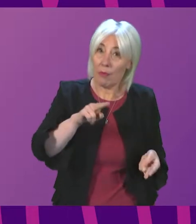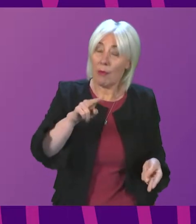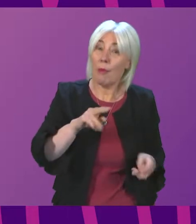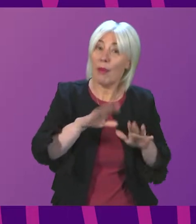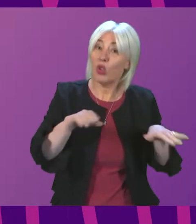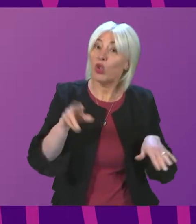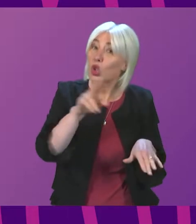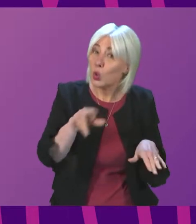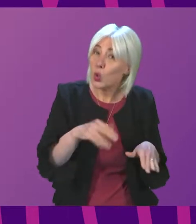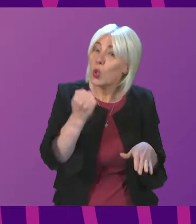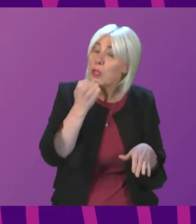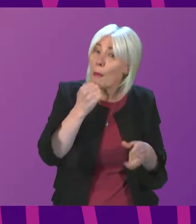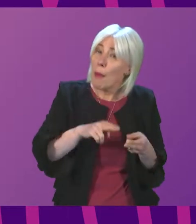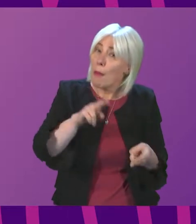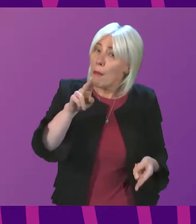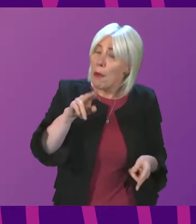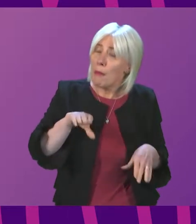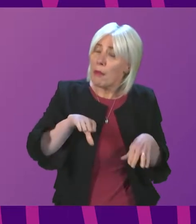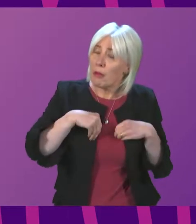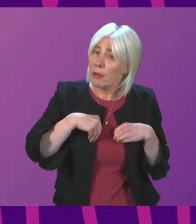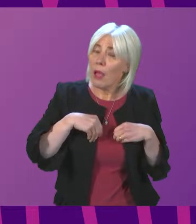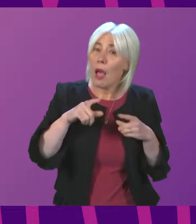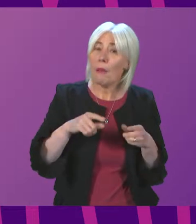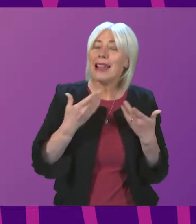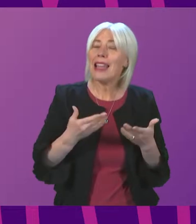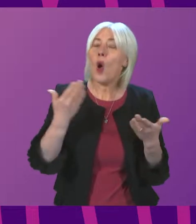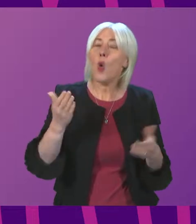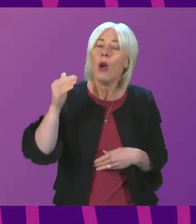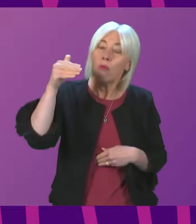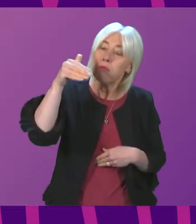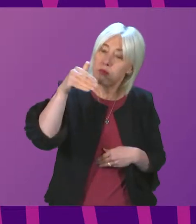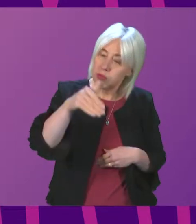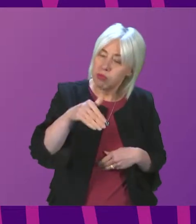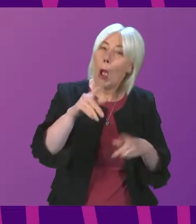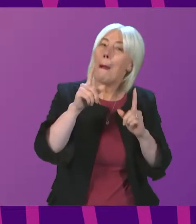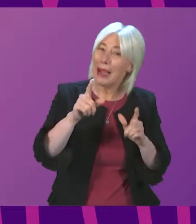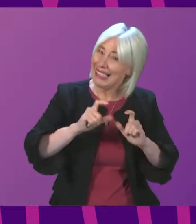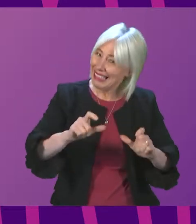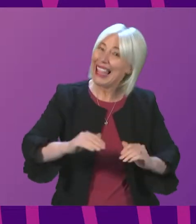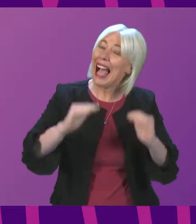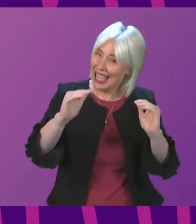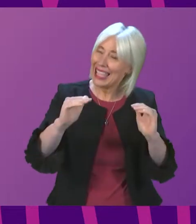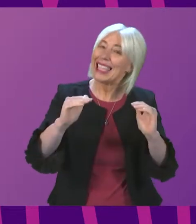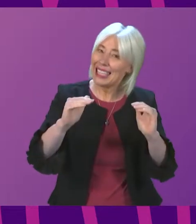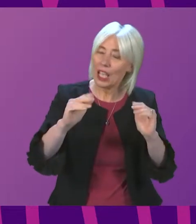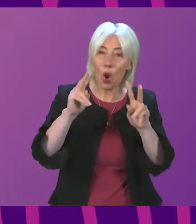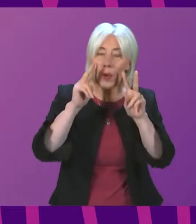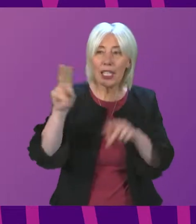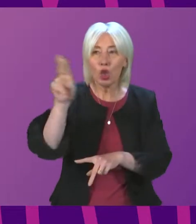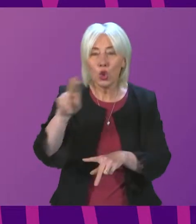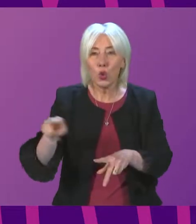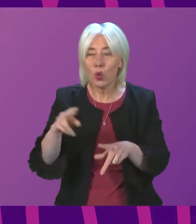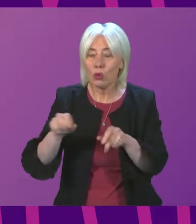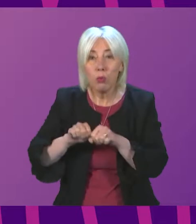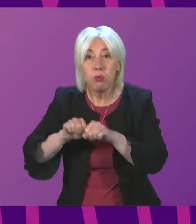children. And infection levels, although thankfully they are now falling, remain relatively high. And we see outbreaks in schools which,